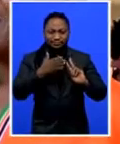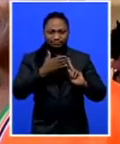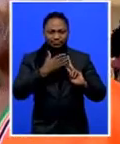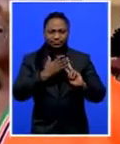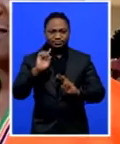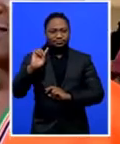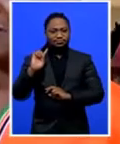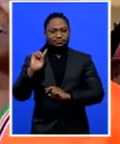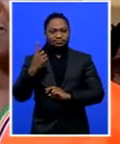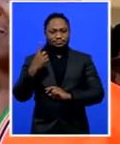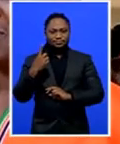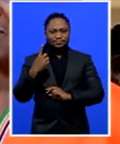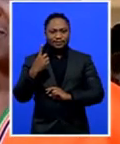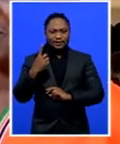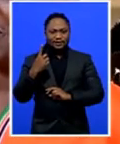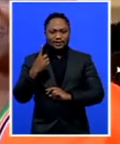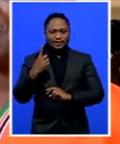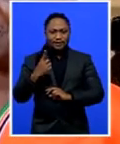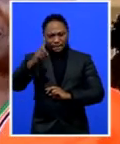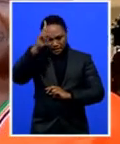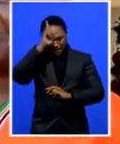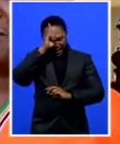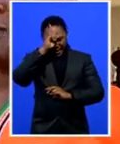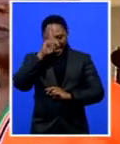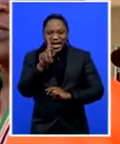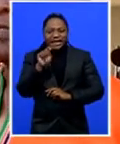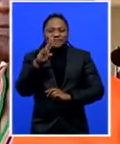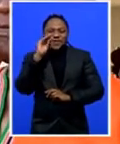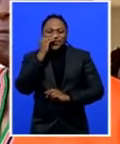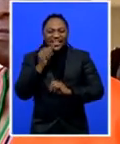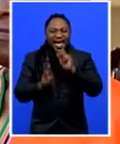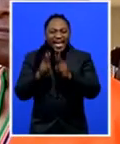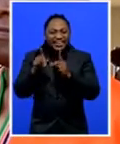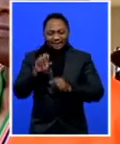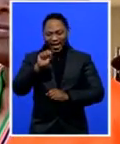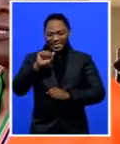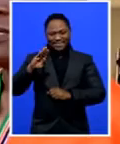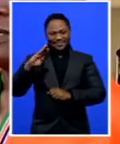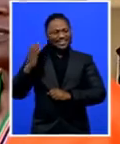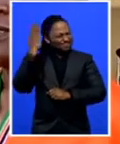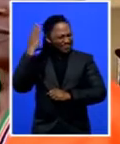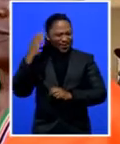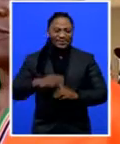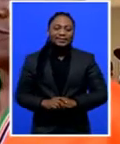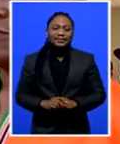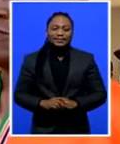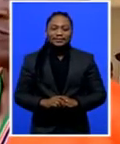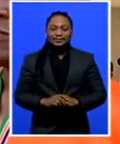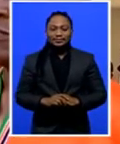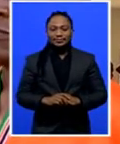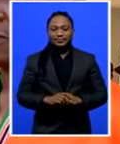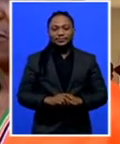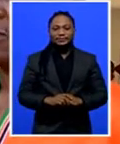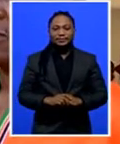of television news, a first black editor for television news for SABC. But I'm going to speak